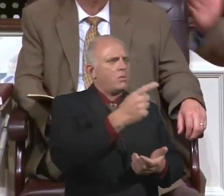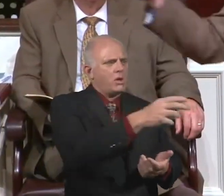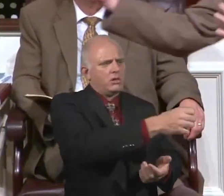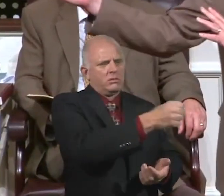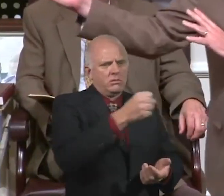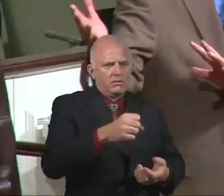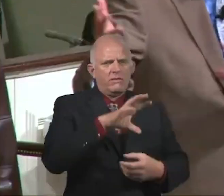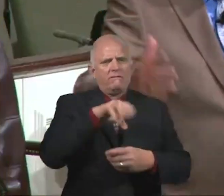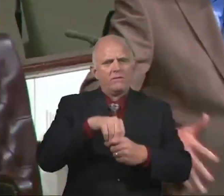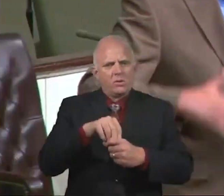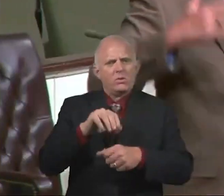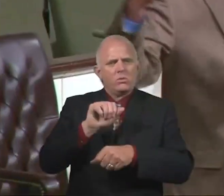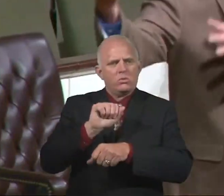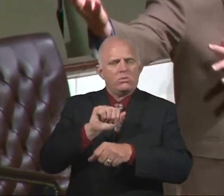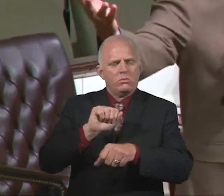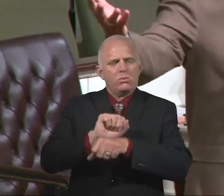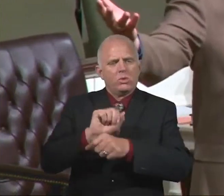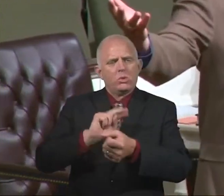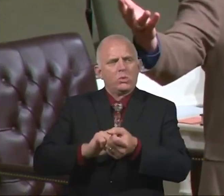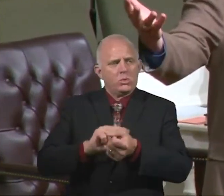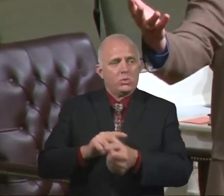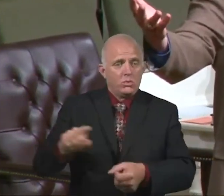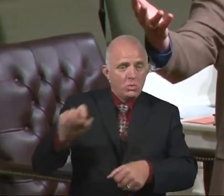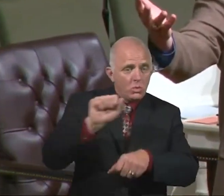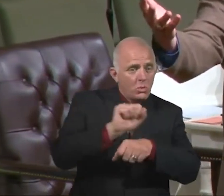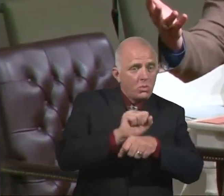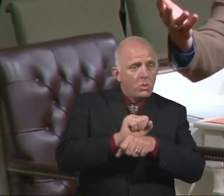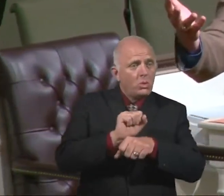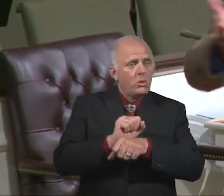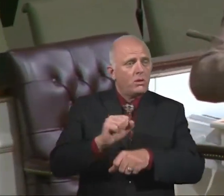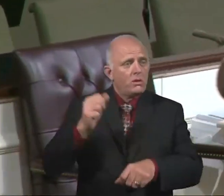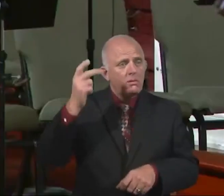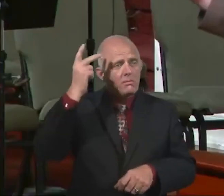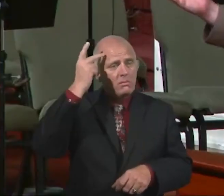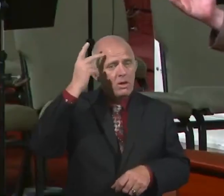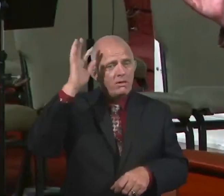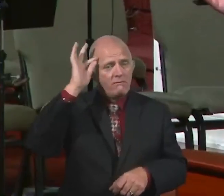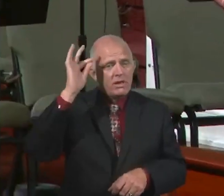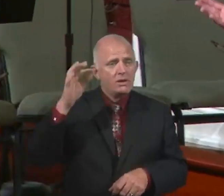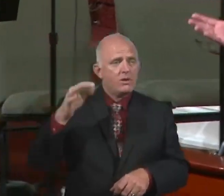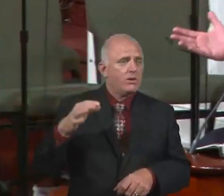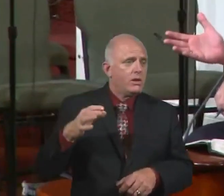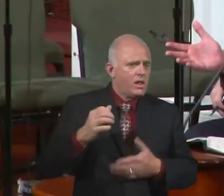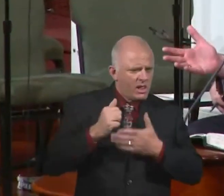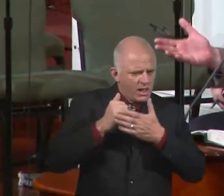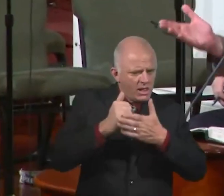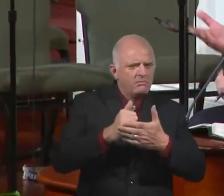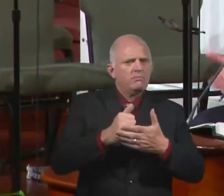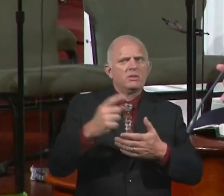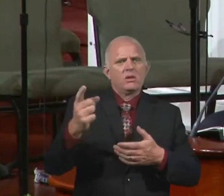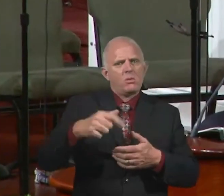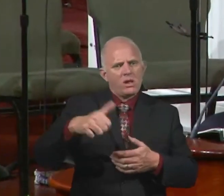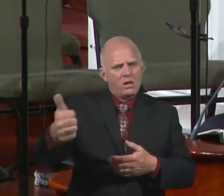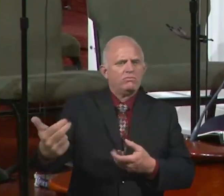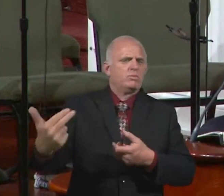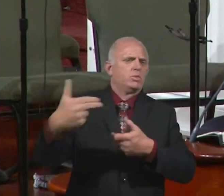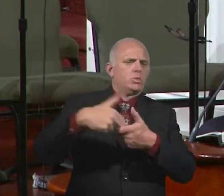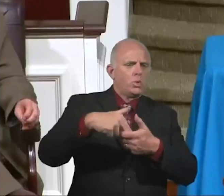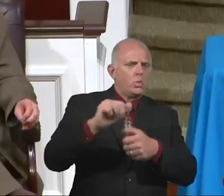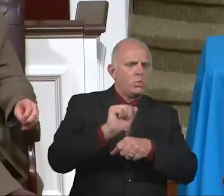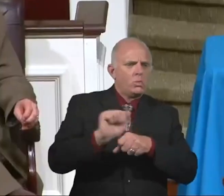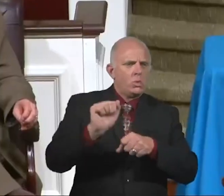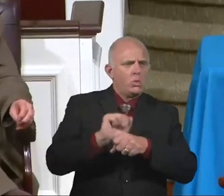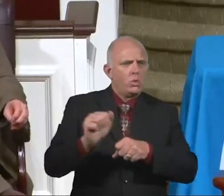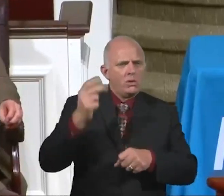You work in the pathfinders? Let's encourage someone else to work in the pathfinders. Whatever it is that God taught you to do, and especially biblically,